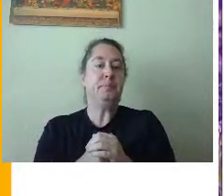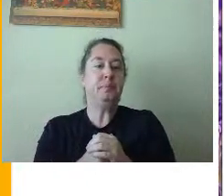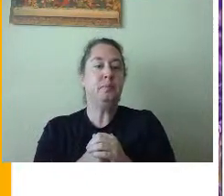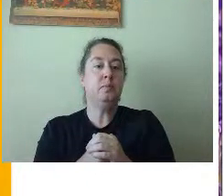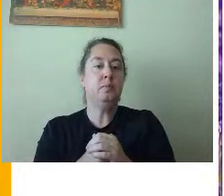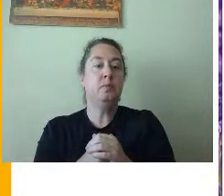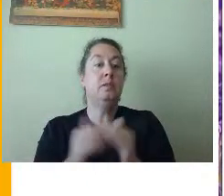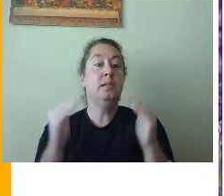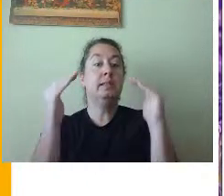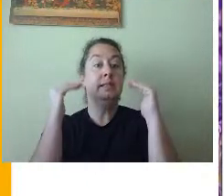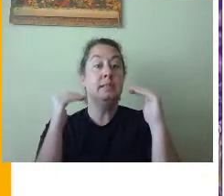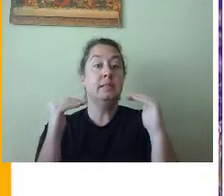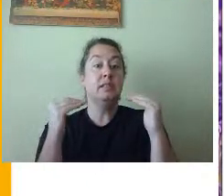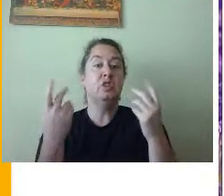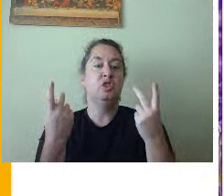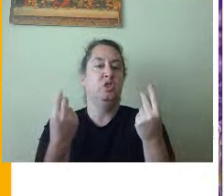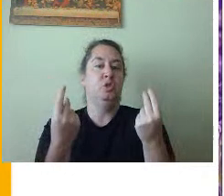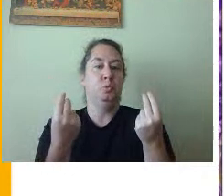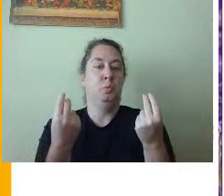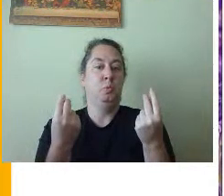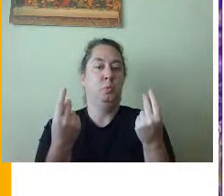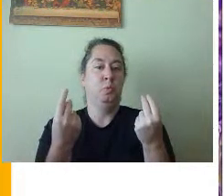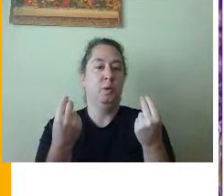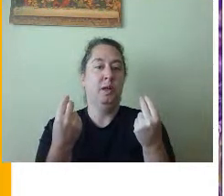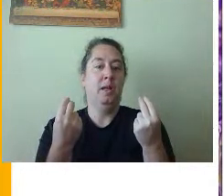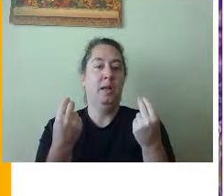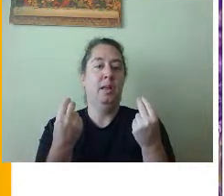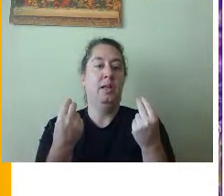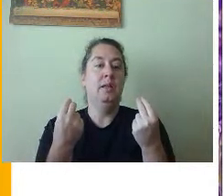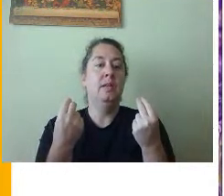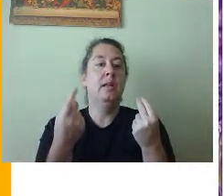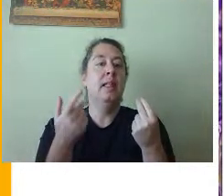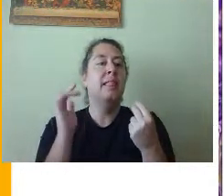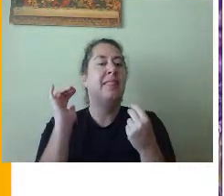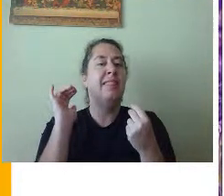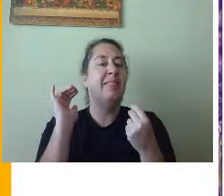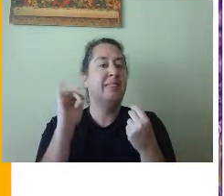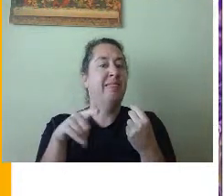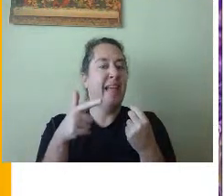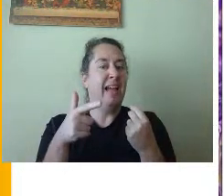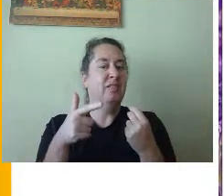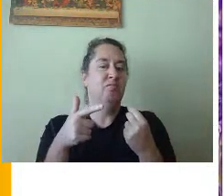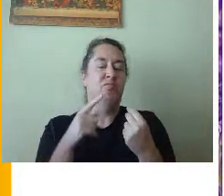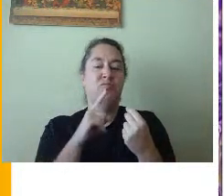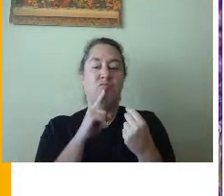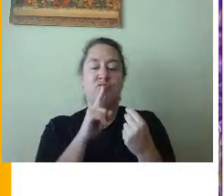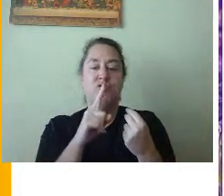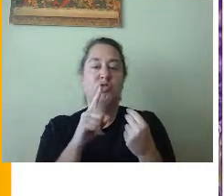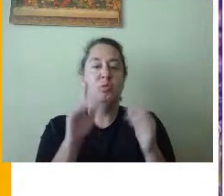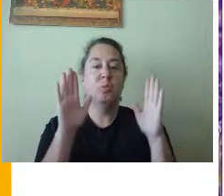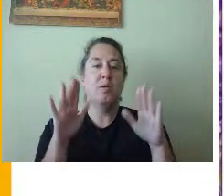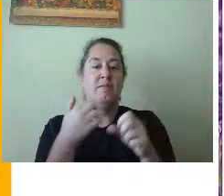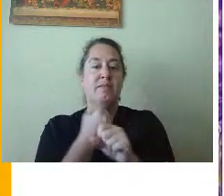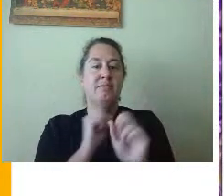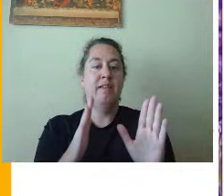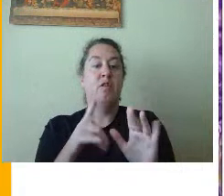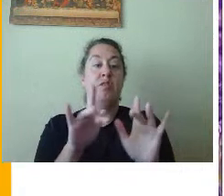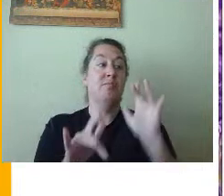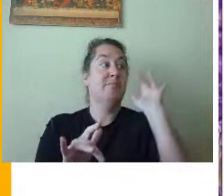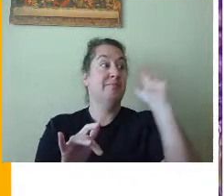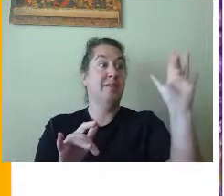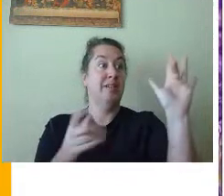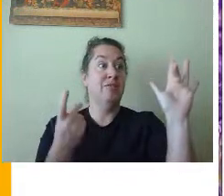Next on here is the to-do list. I consider the to-do list a grade saver. So whenever you click on the to-do list,